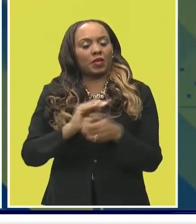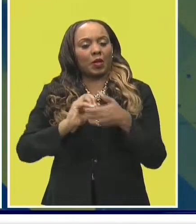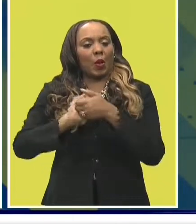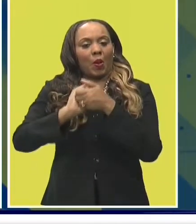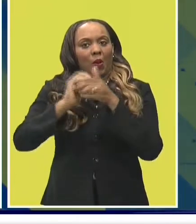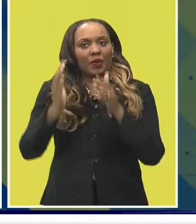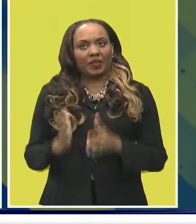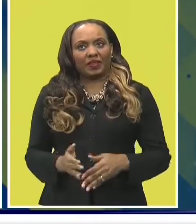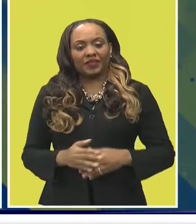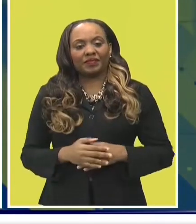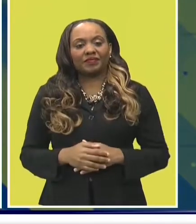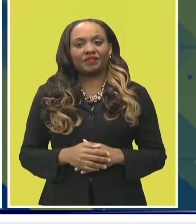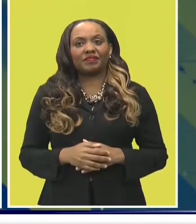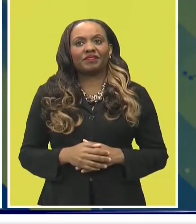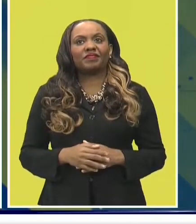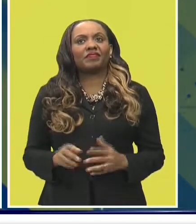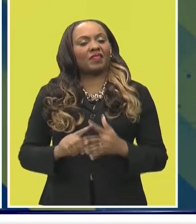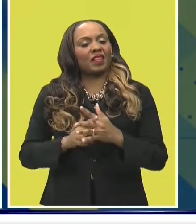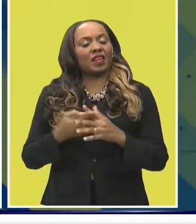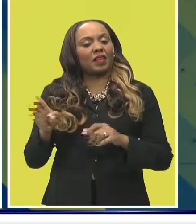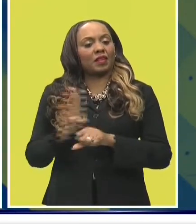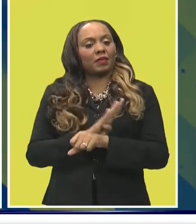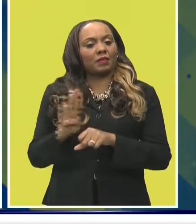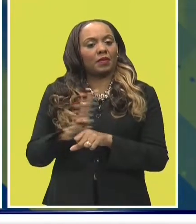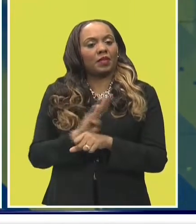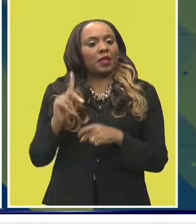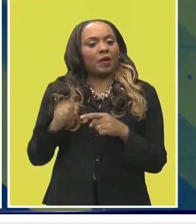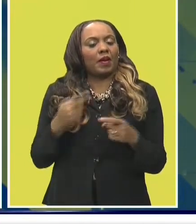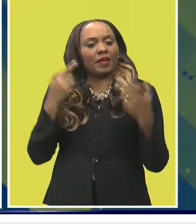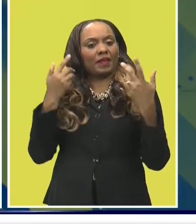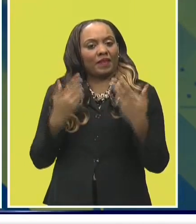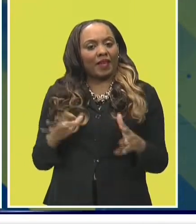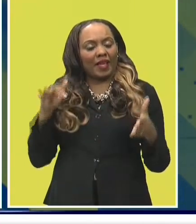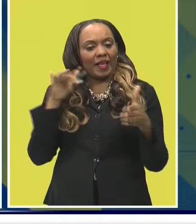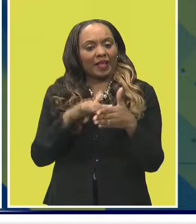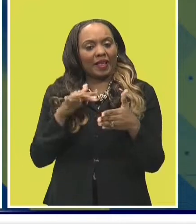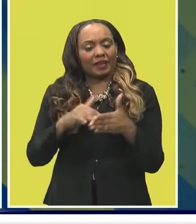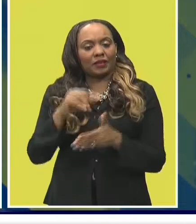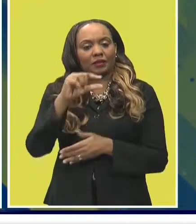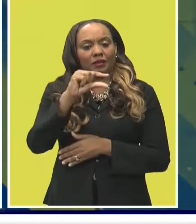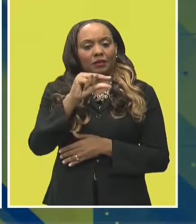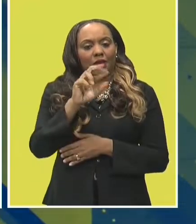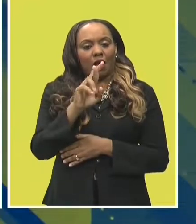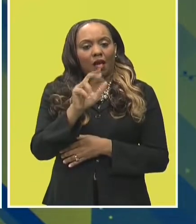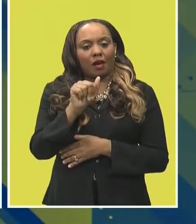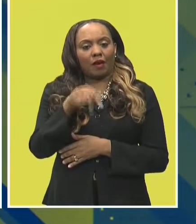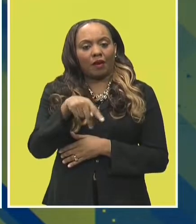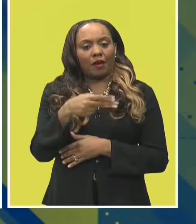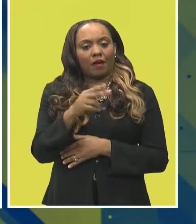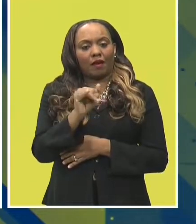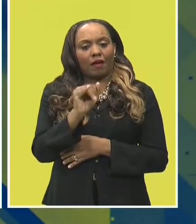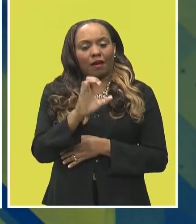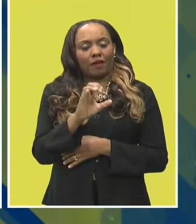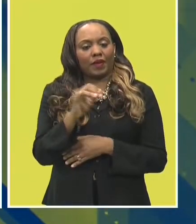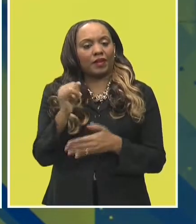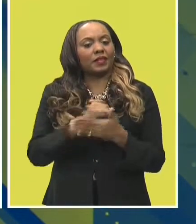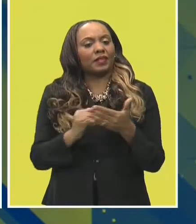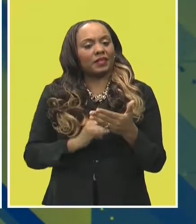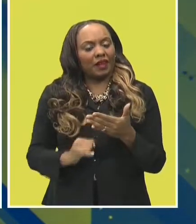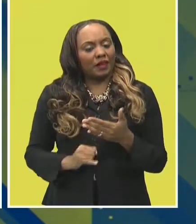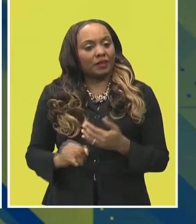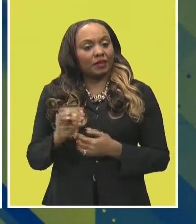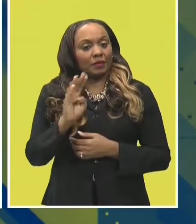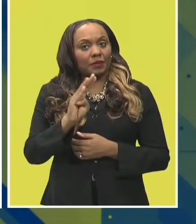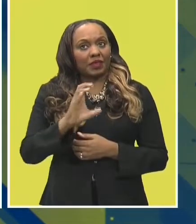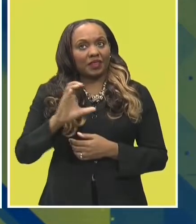Nicholas. They started the business shortly after completing studies in graphic design at the Barbados Community College and